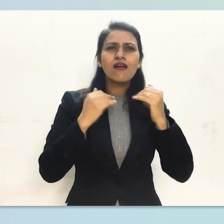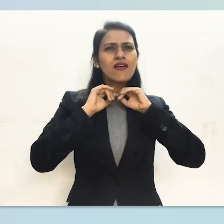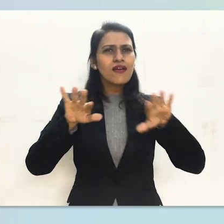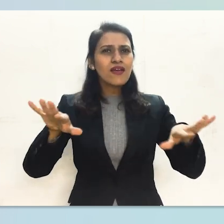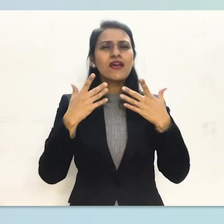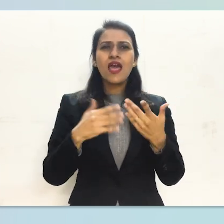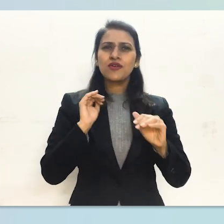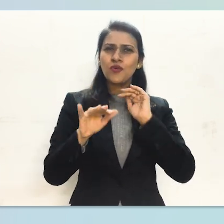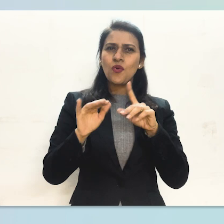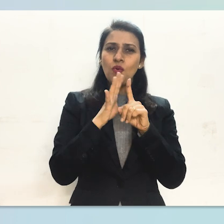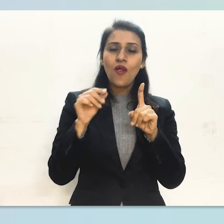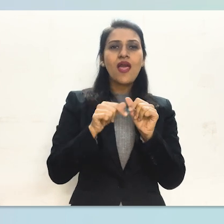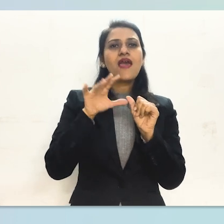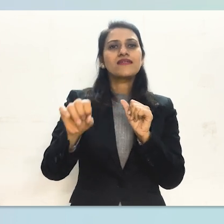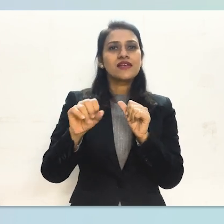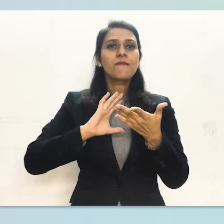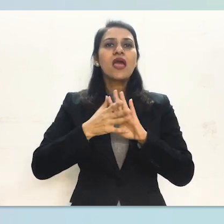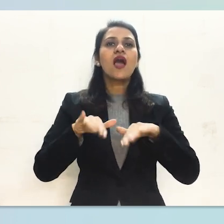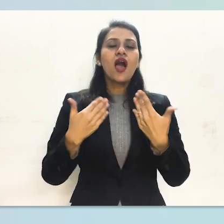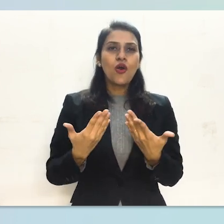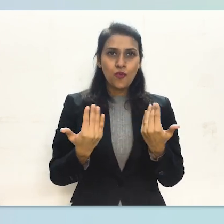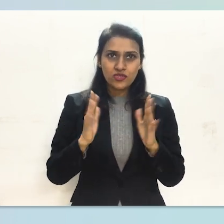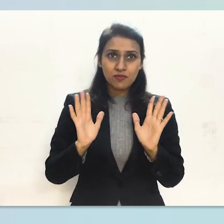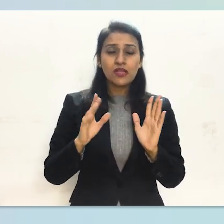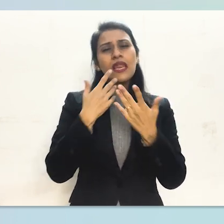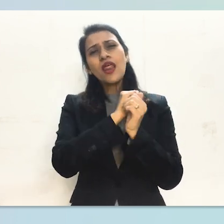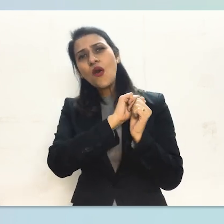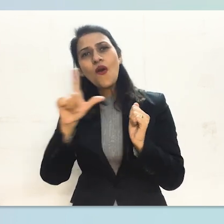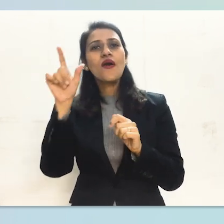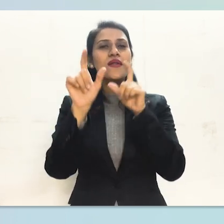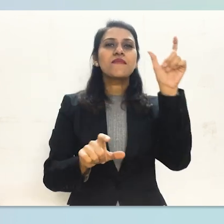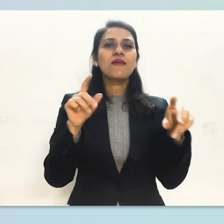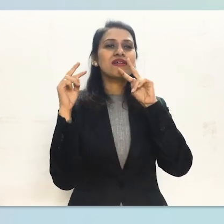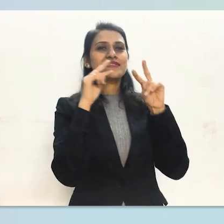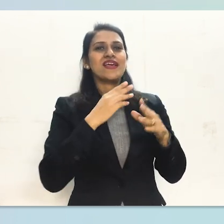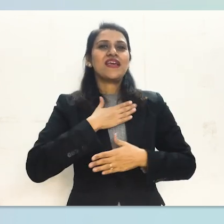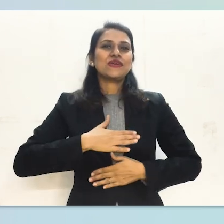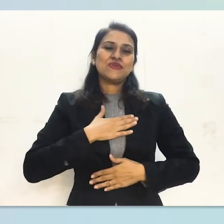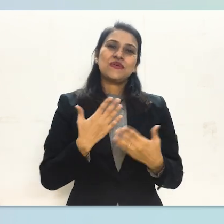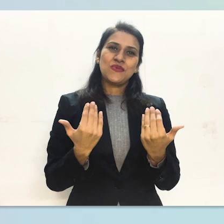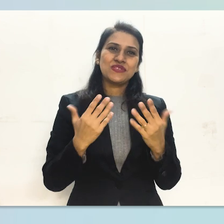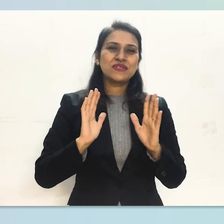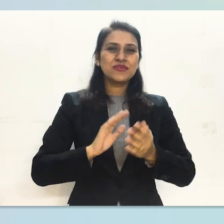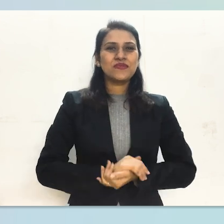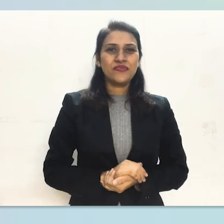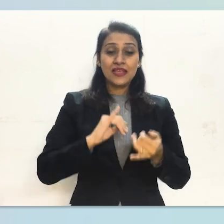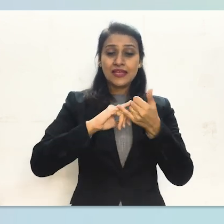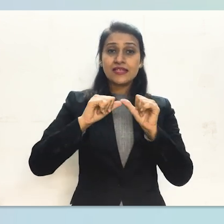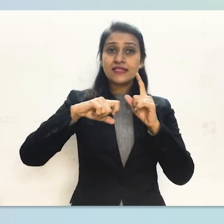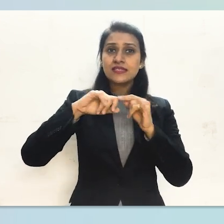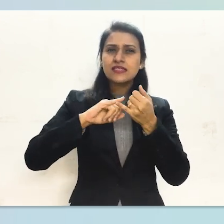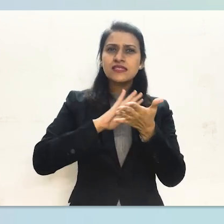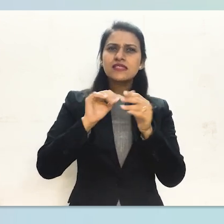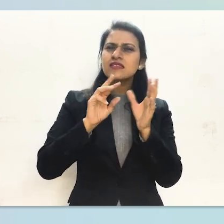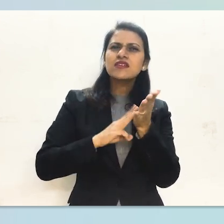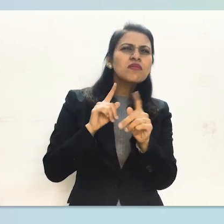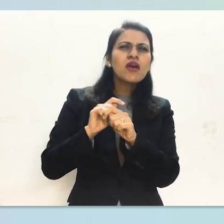Facebook and Instagram by the name of Saksham Trust. For LinkedIn, type Saksham Disability. Don't forget to